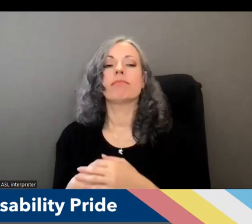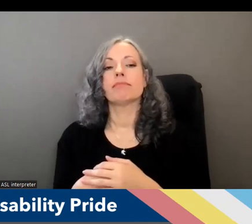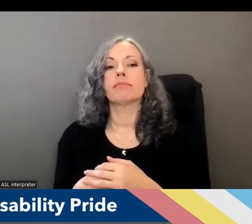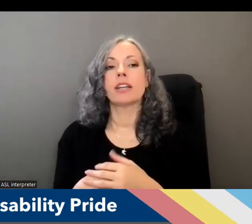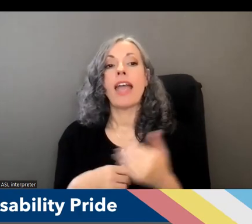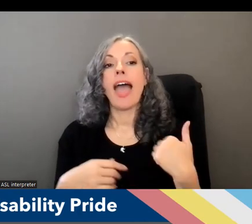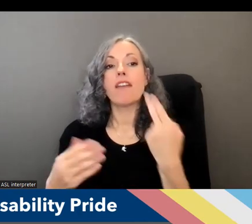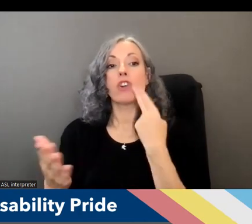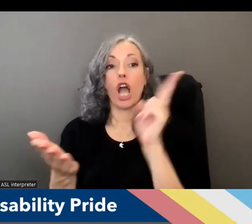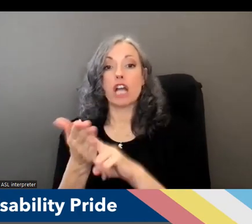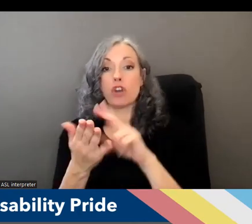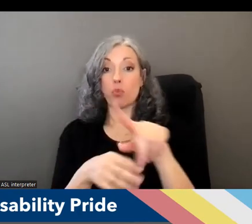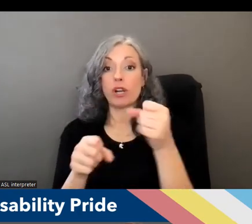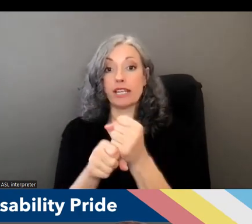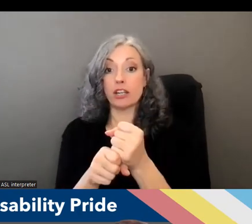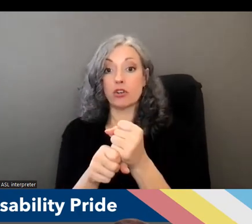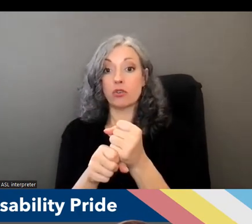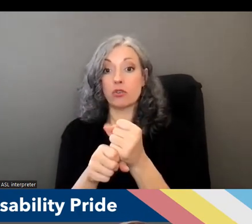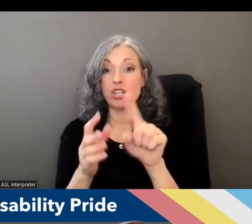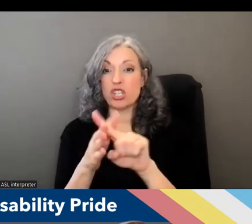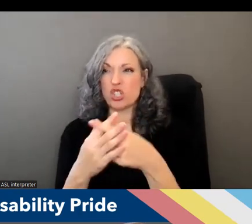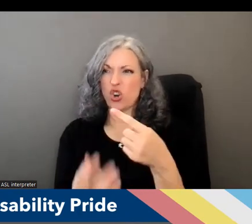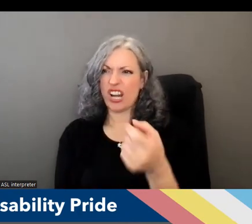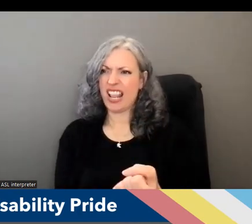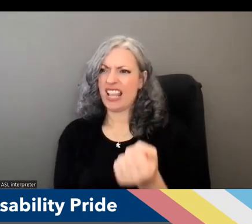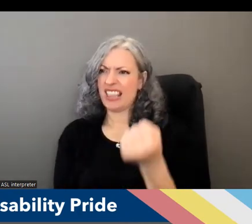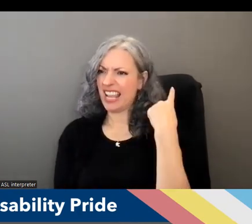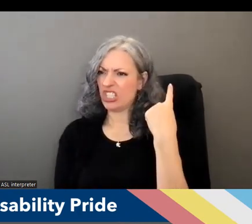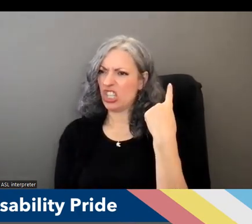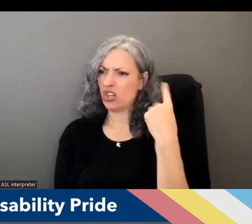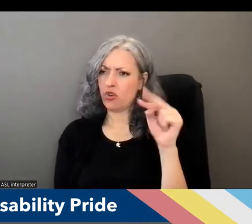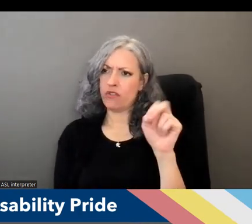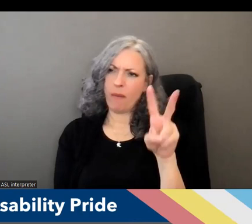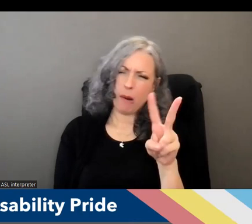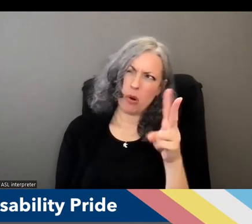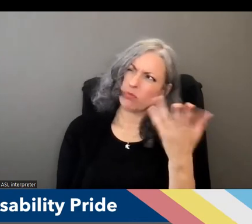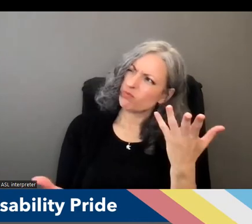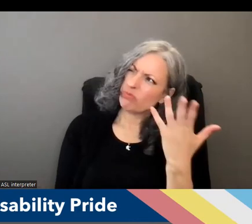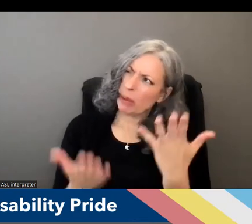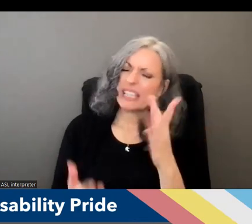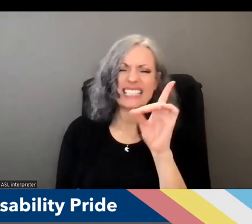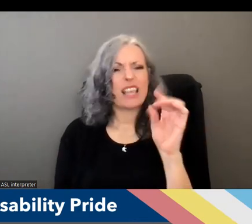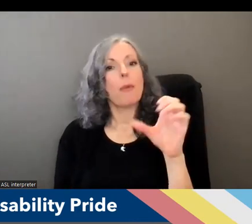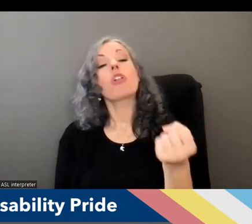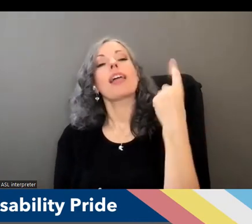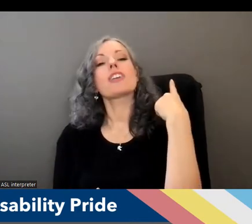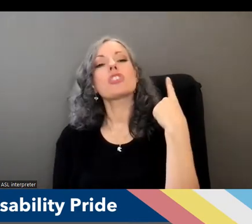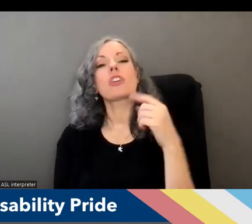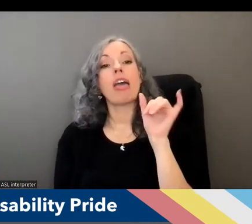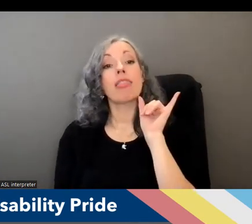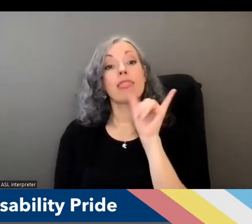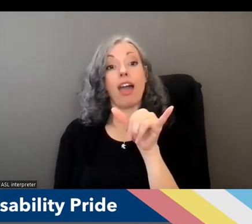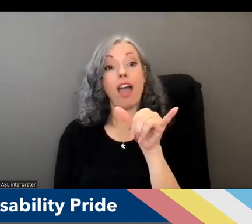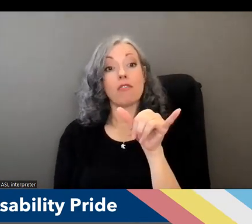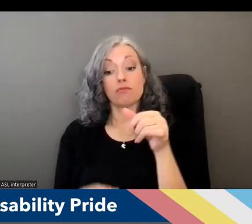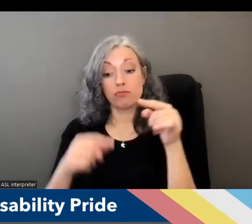contract that started last uh december november december of last year um and will take us through uh this